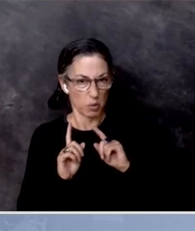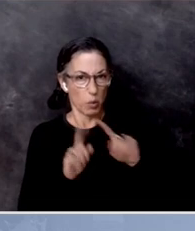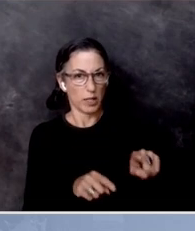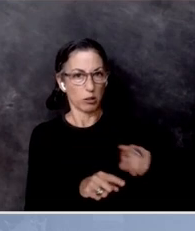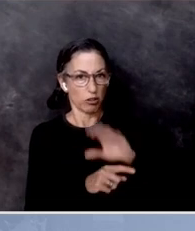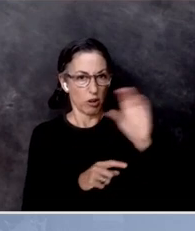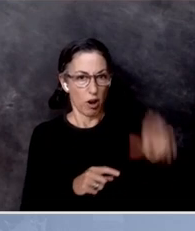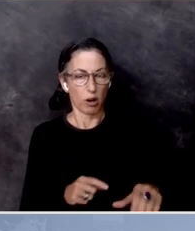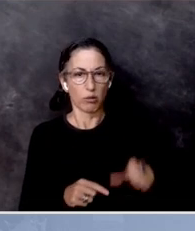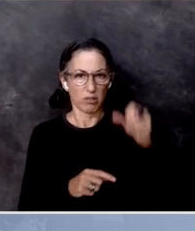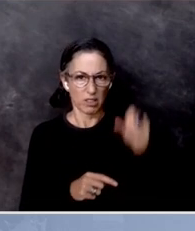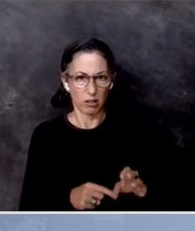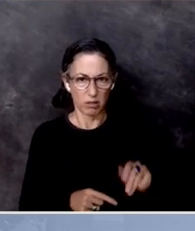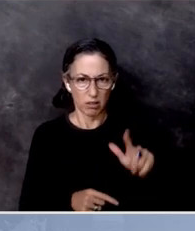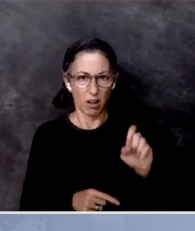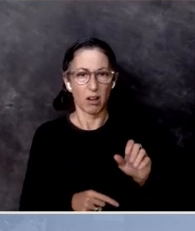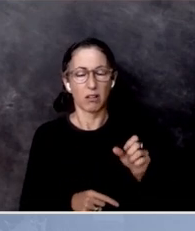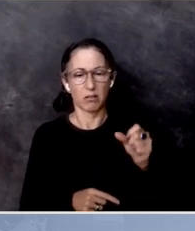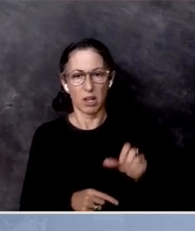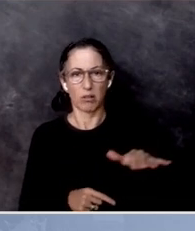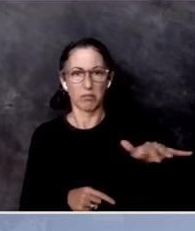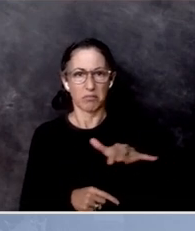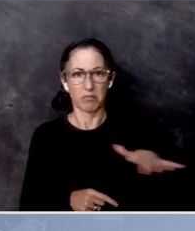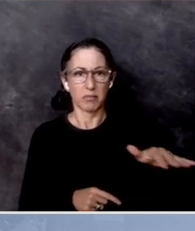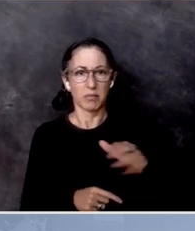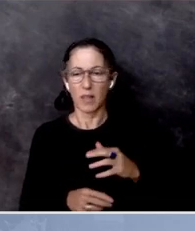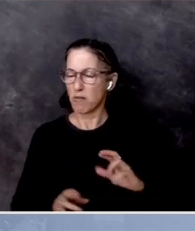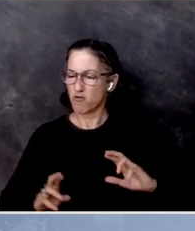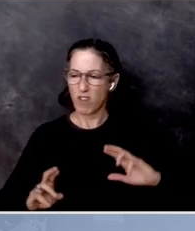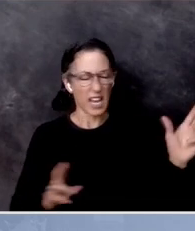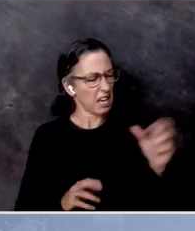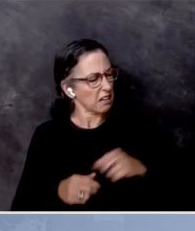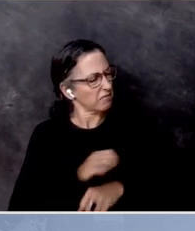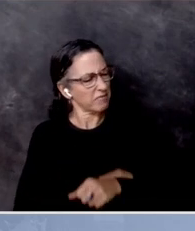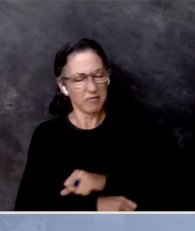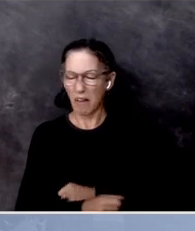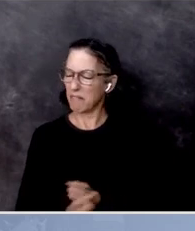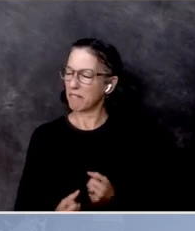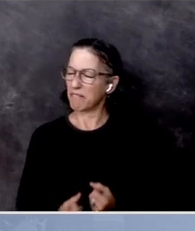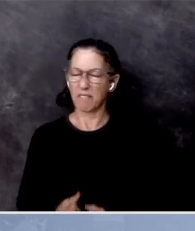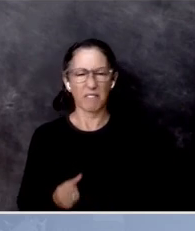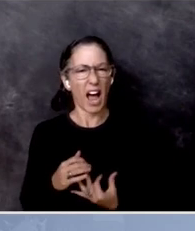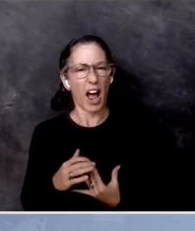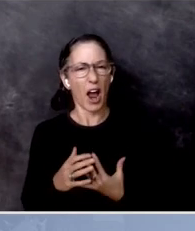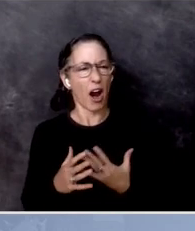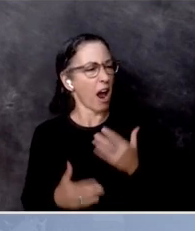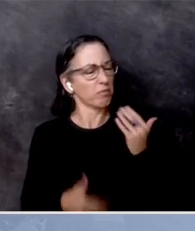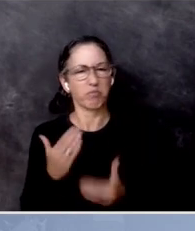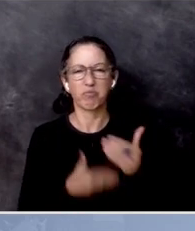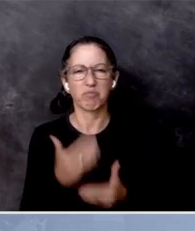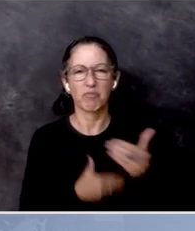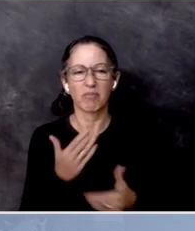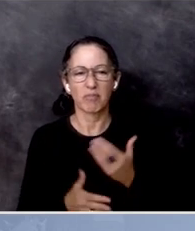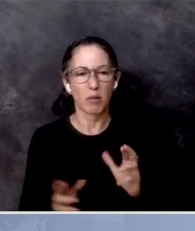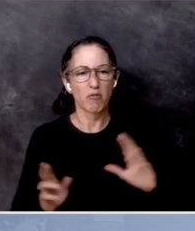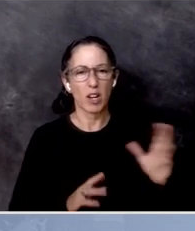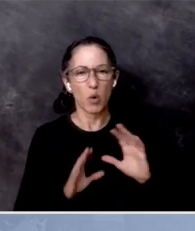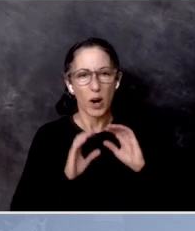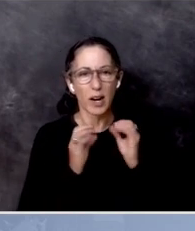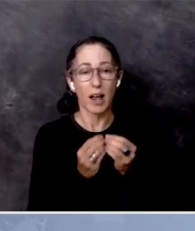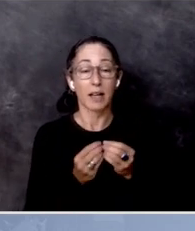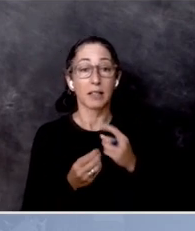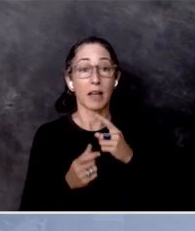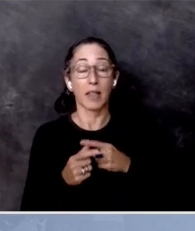I'm ready to set the world on fire and go out there and organize. And I've been hired by a group of